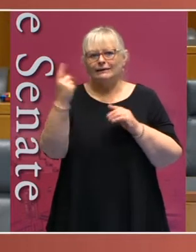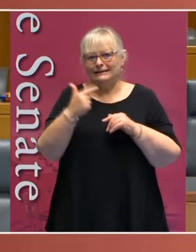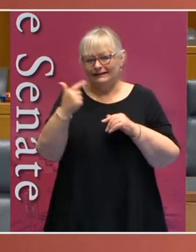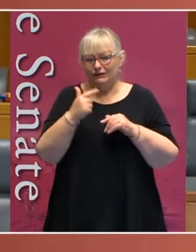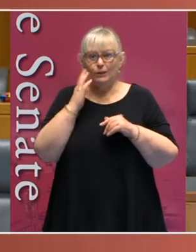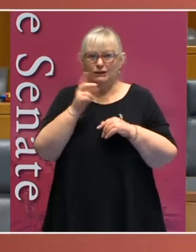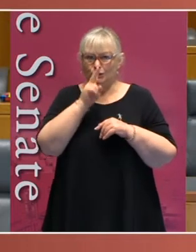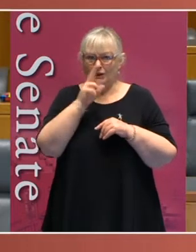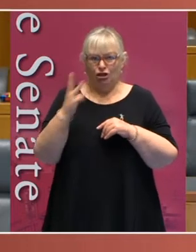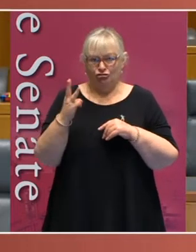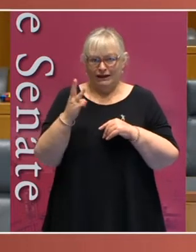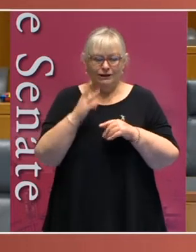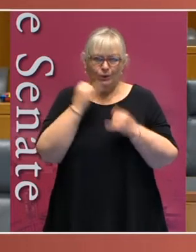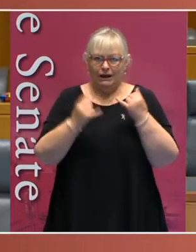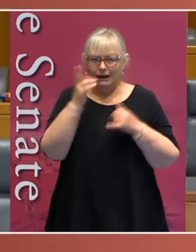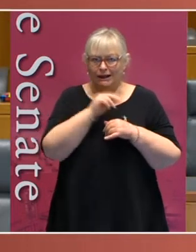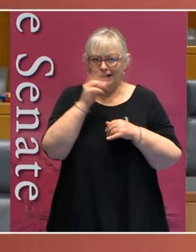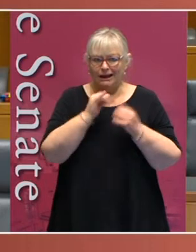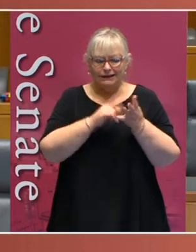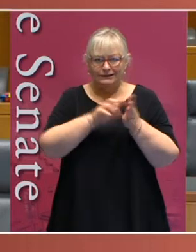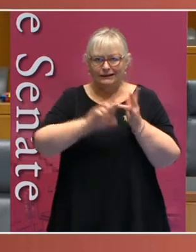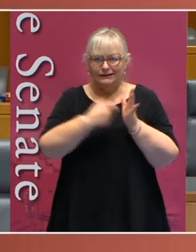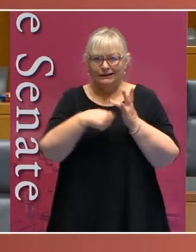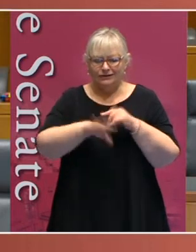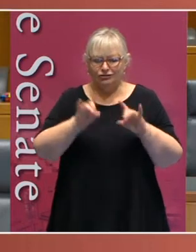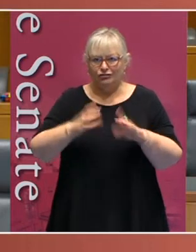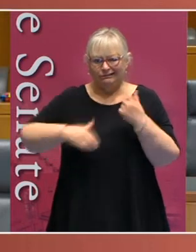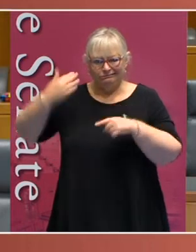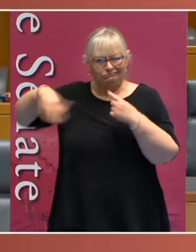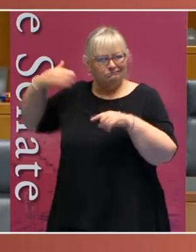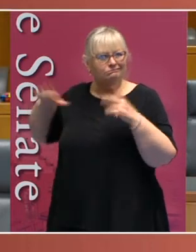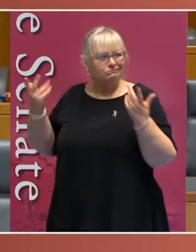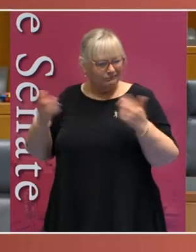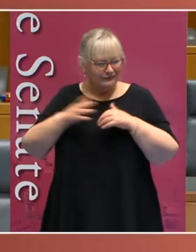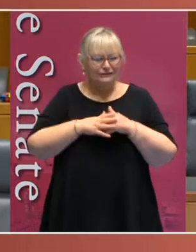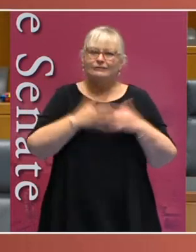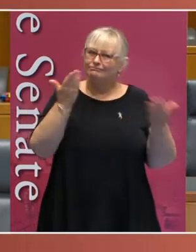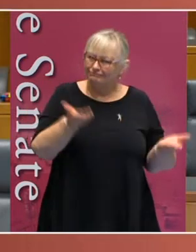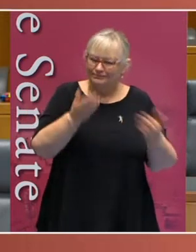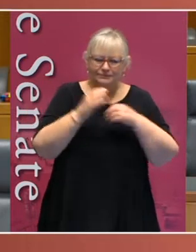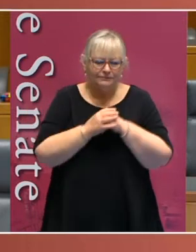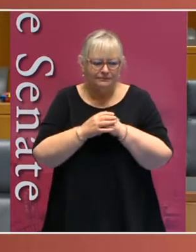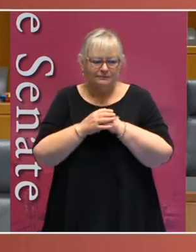23, making him the youngest Senator in Australia's history. Senator Steele-John.